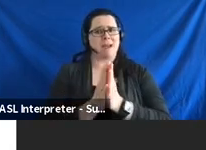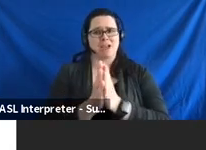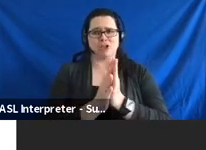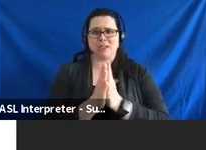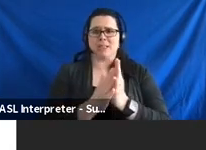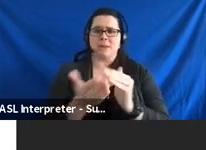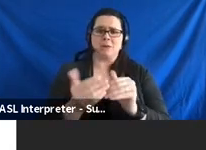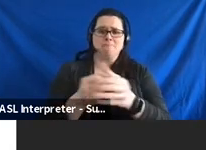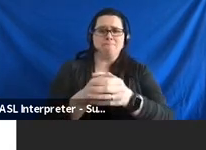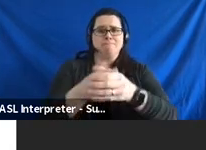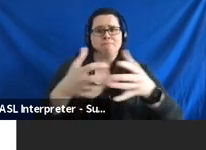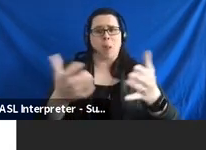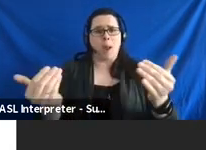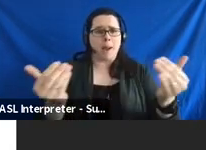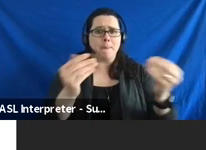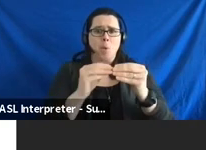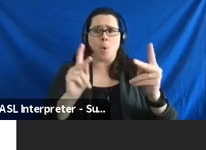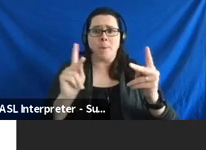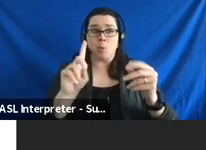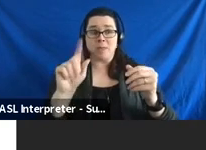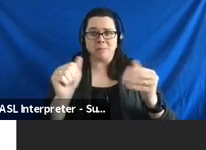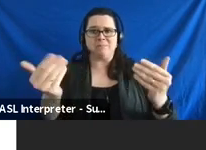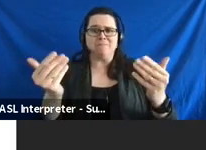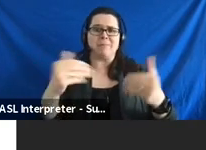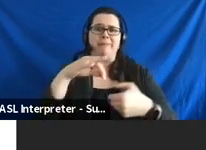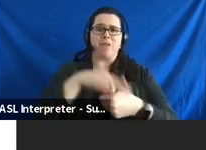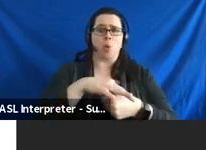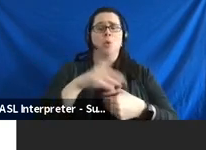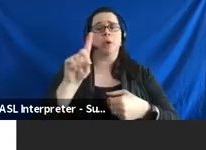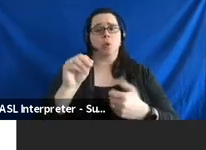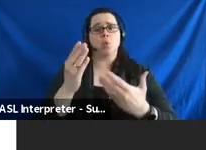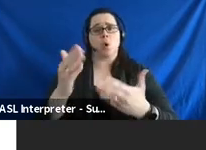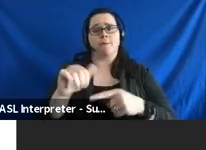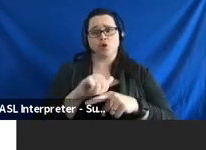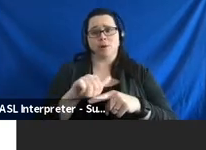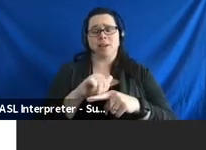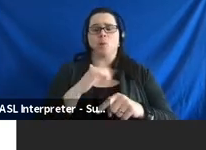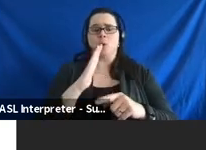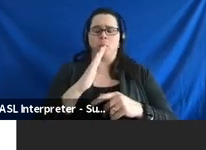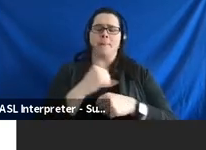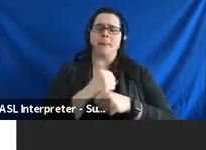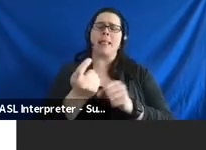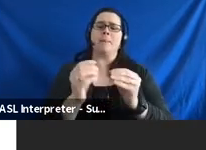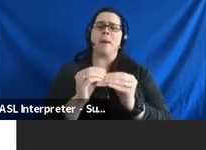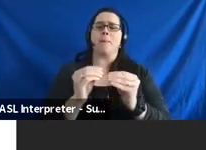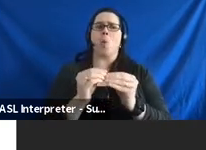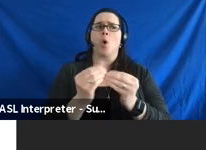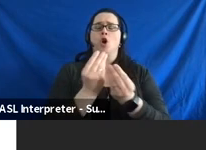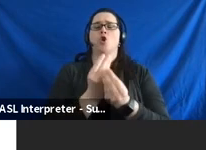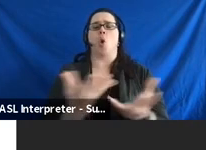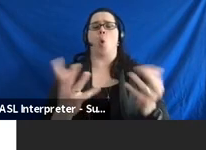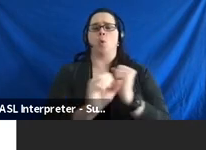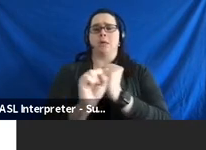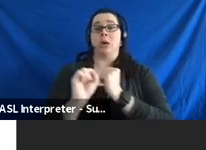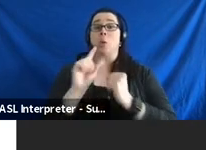increasing voter turnout for those with disabilities. And so, we do offer those trainings and we're going to make it a little bit more known that we